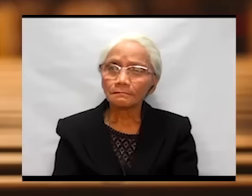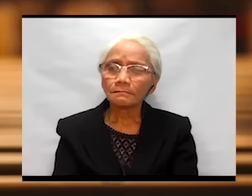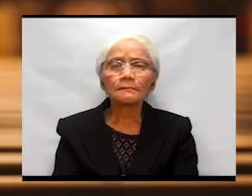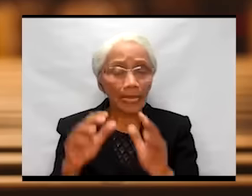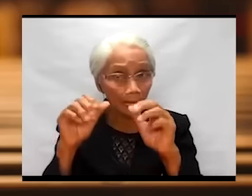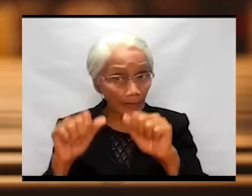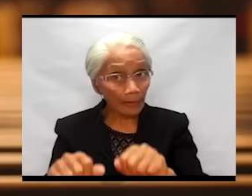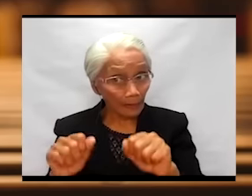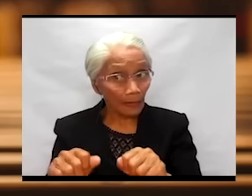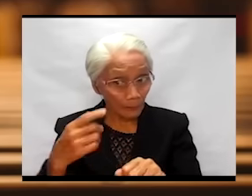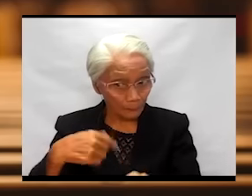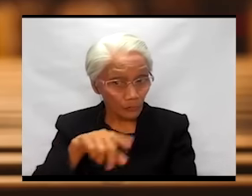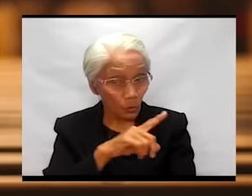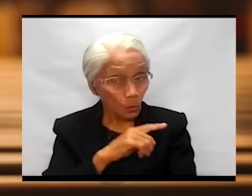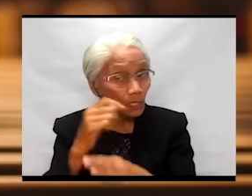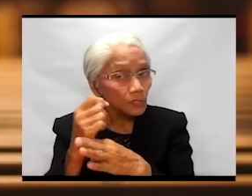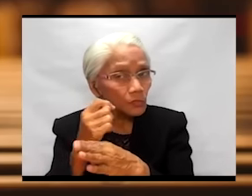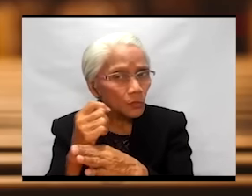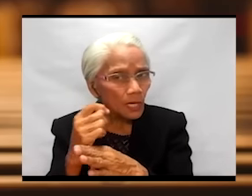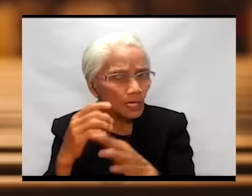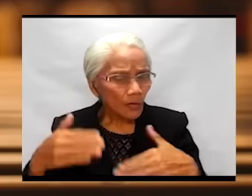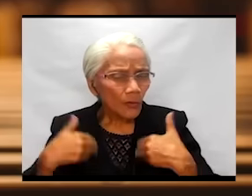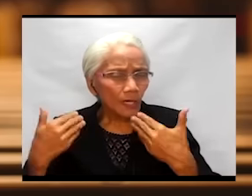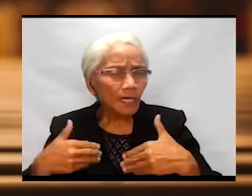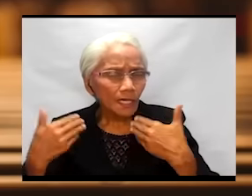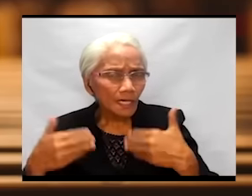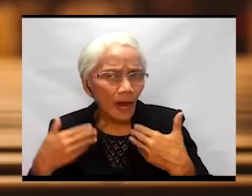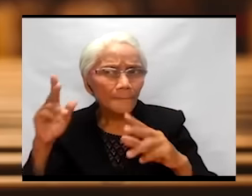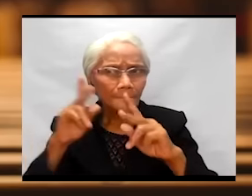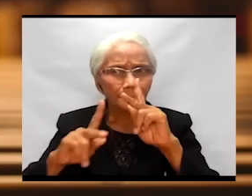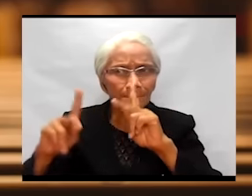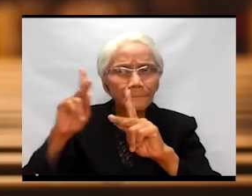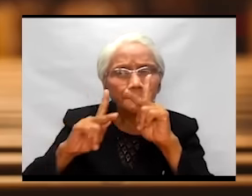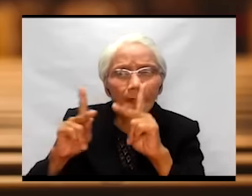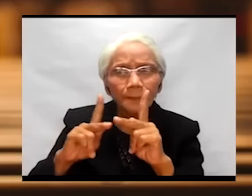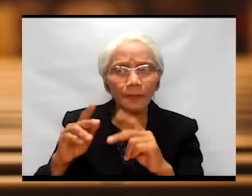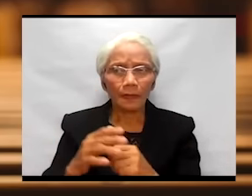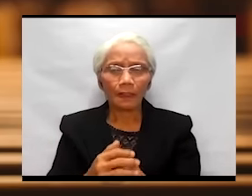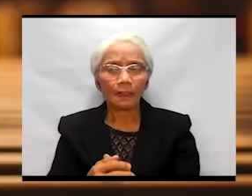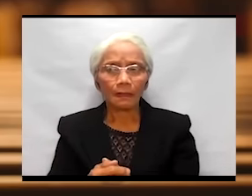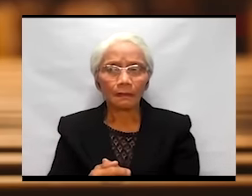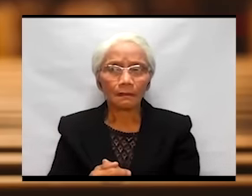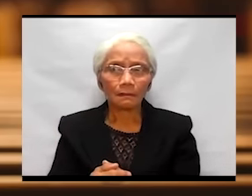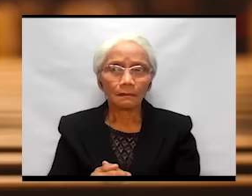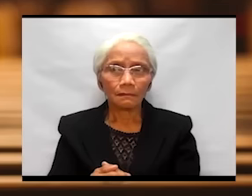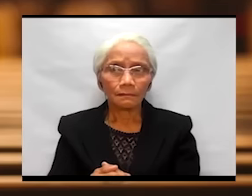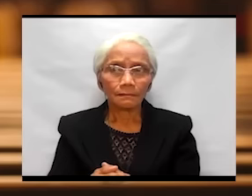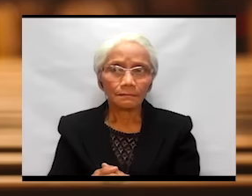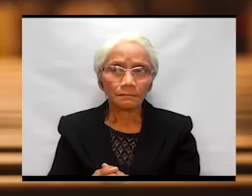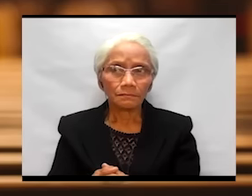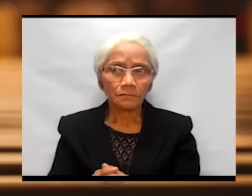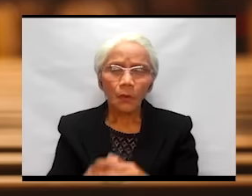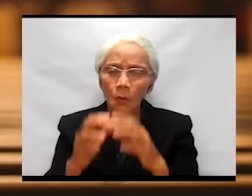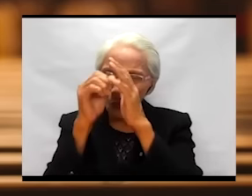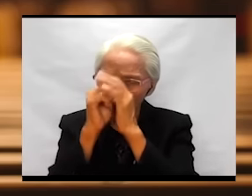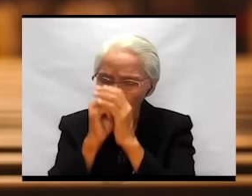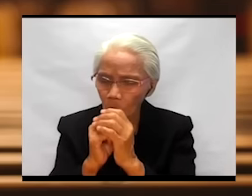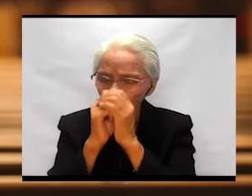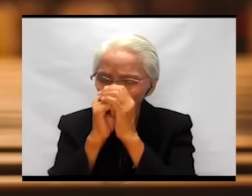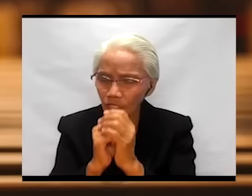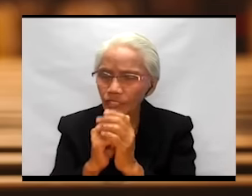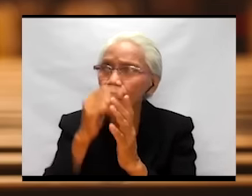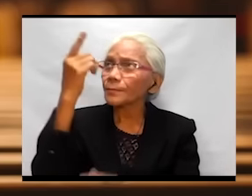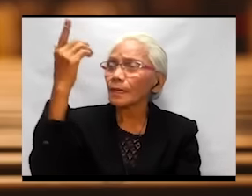how can we train our young people, form our young people to